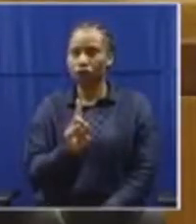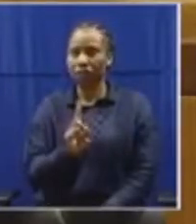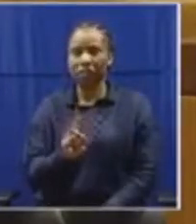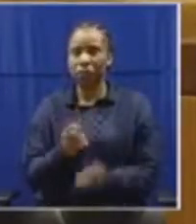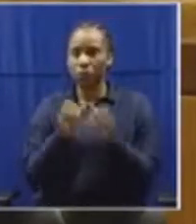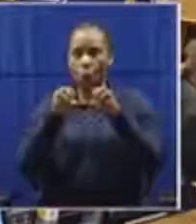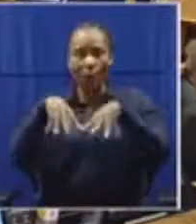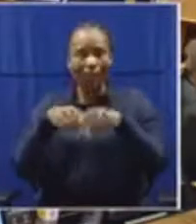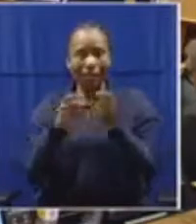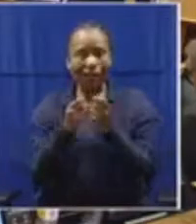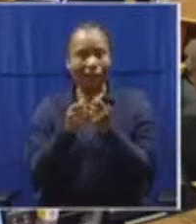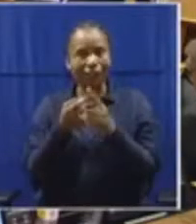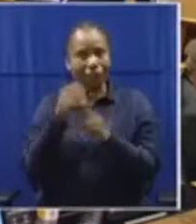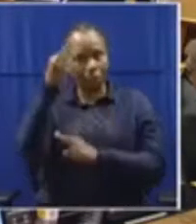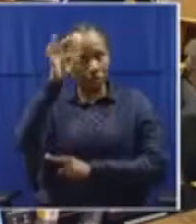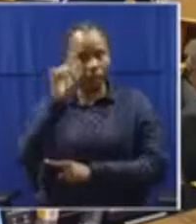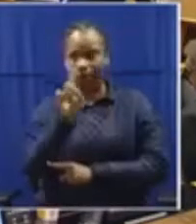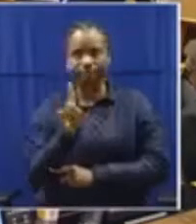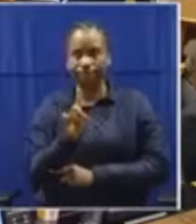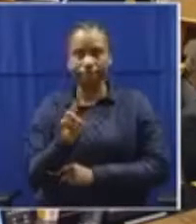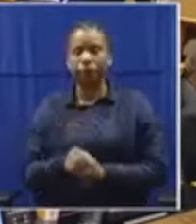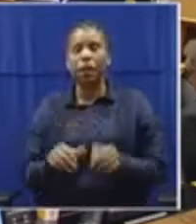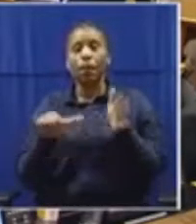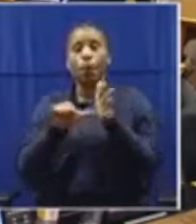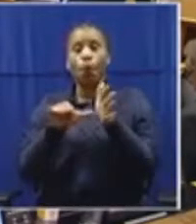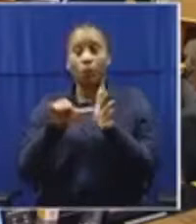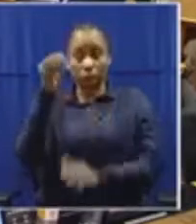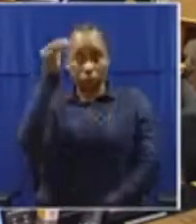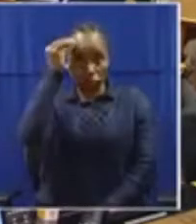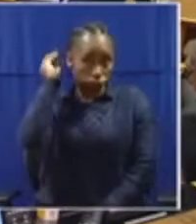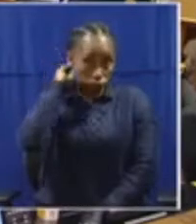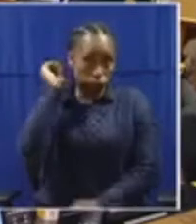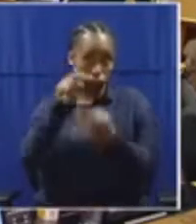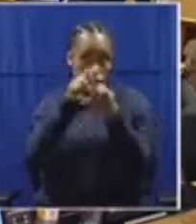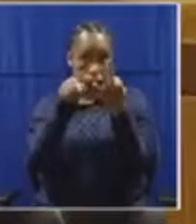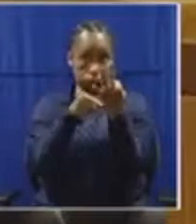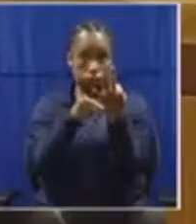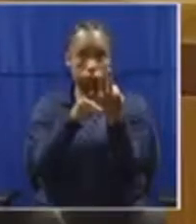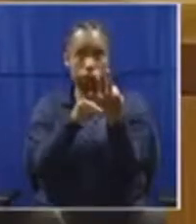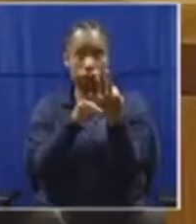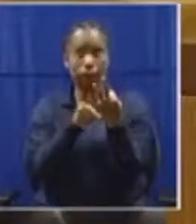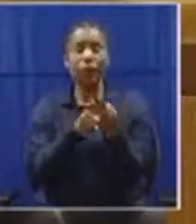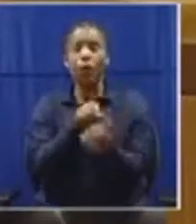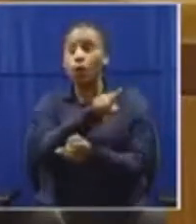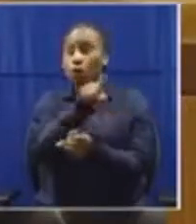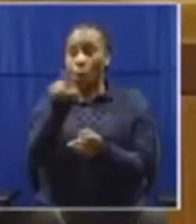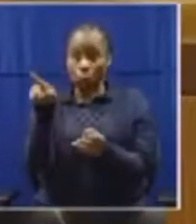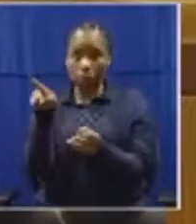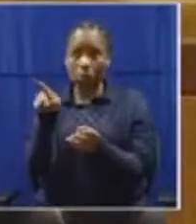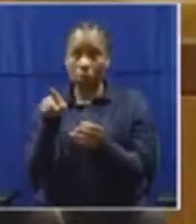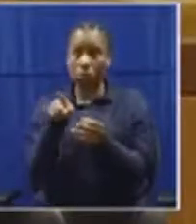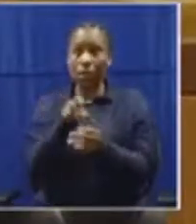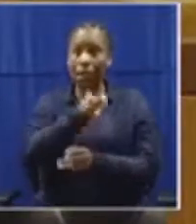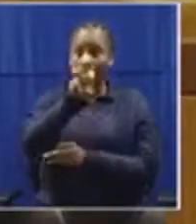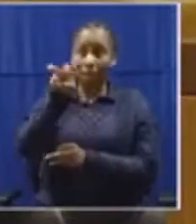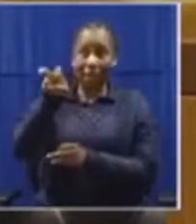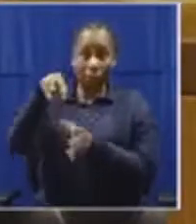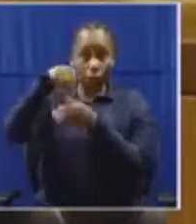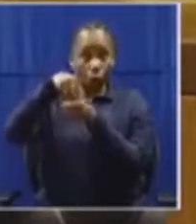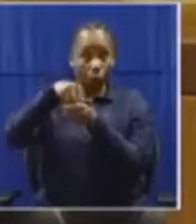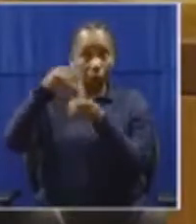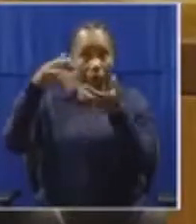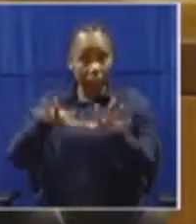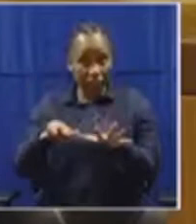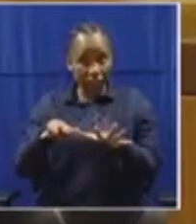It is important that we should note that. Those who contributed to the campaign, whether